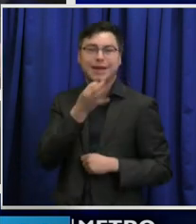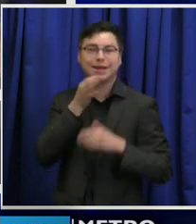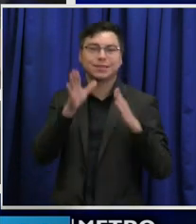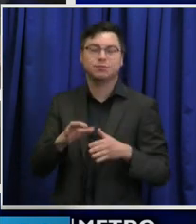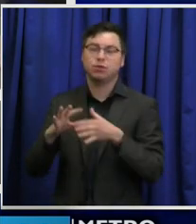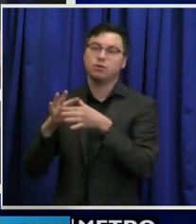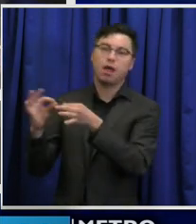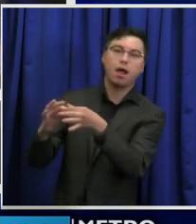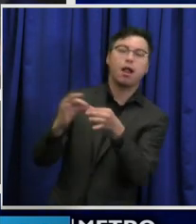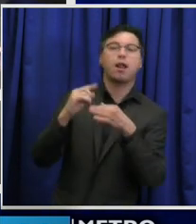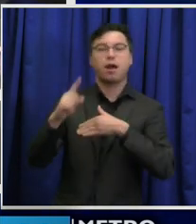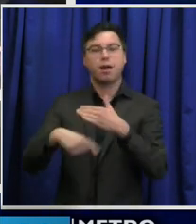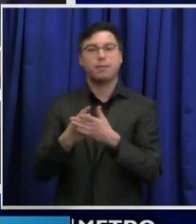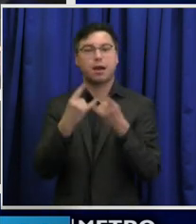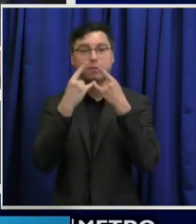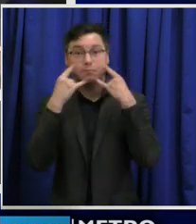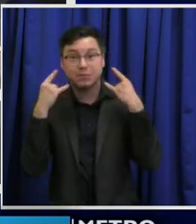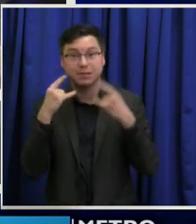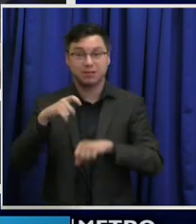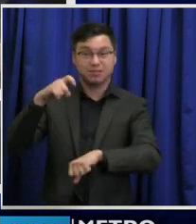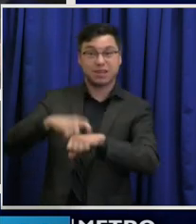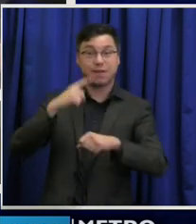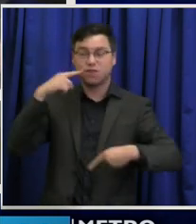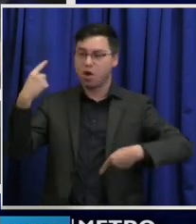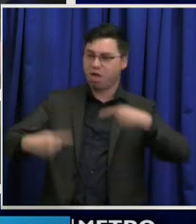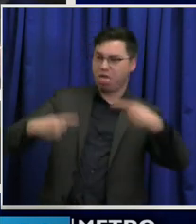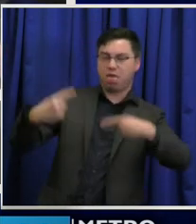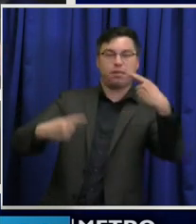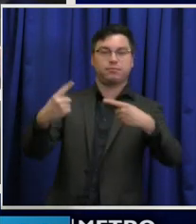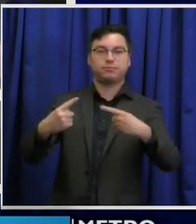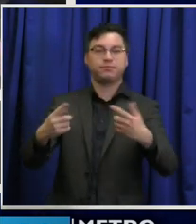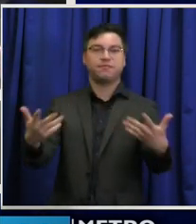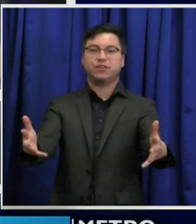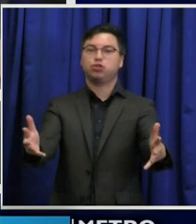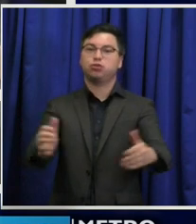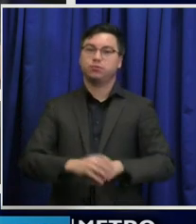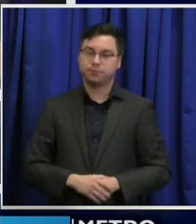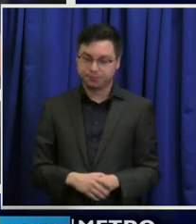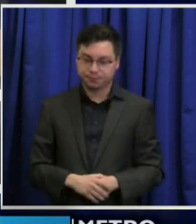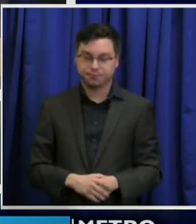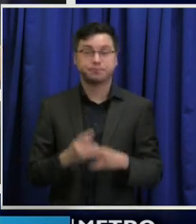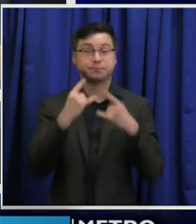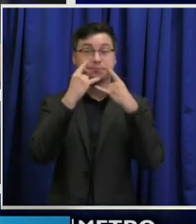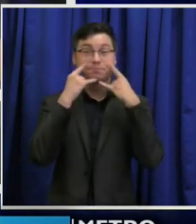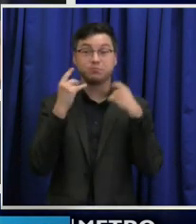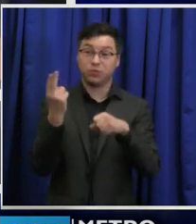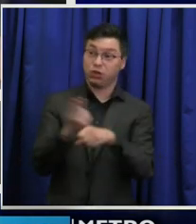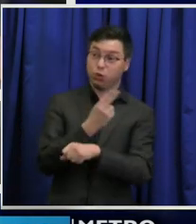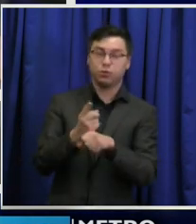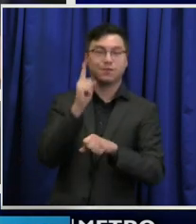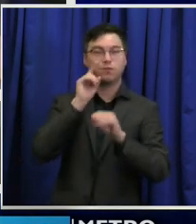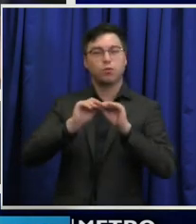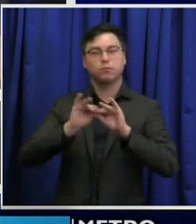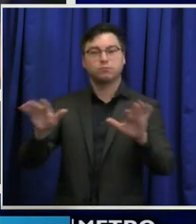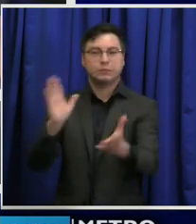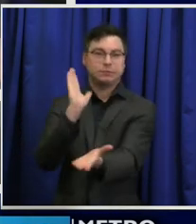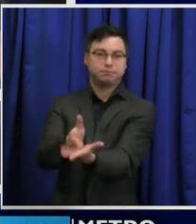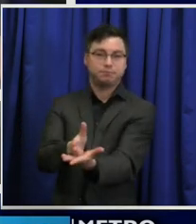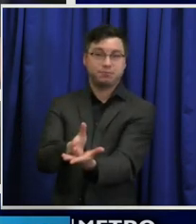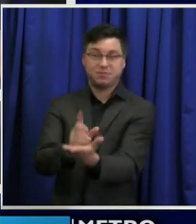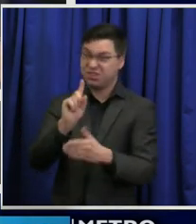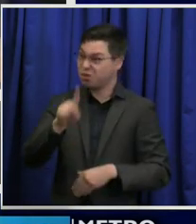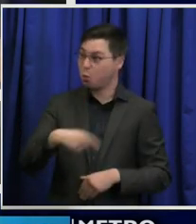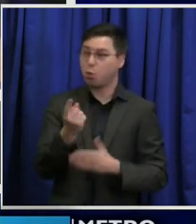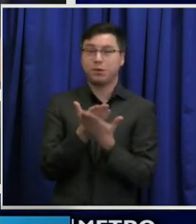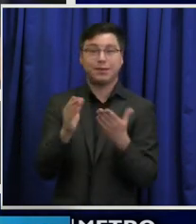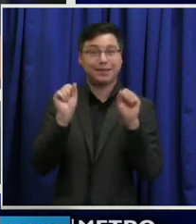it. Honestly, the time for debate's over. Wear a mask to stop the spread of the vaccine. That's really the only thing you can